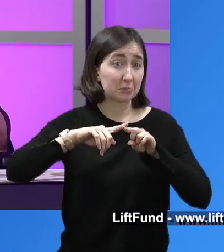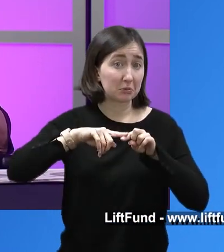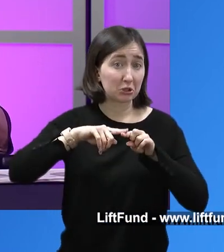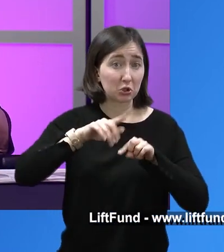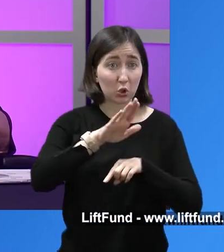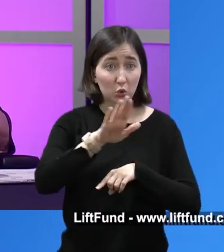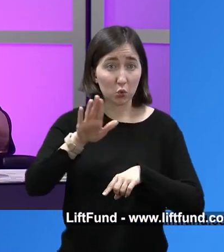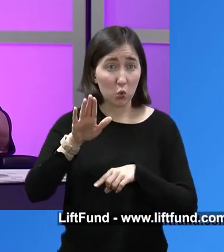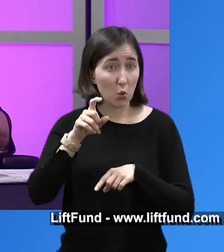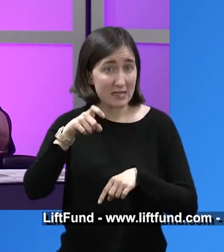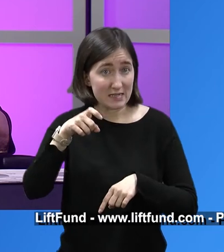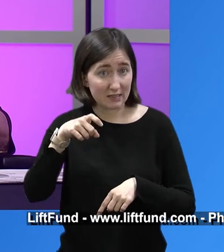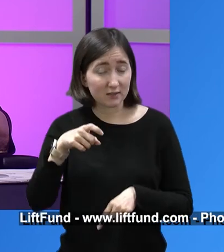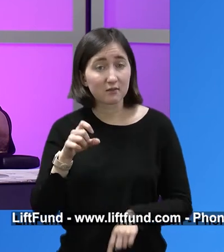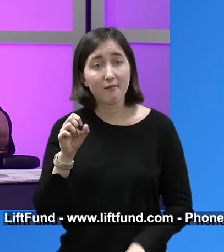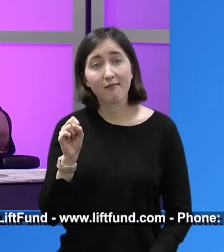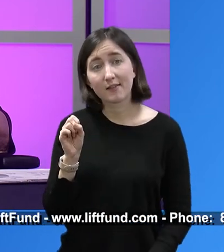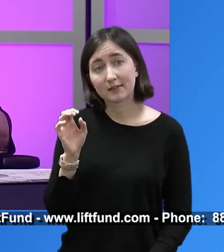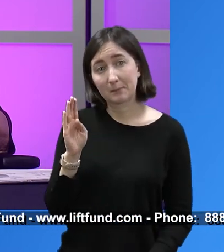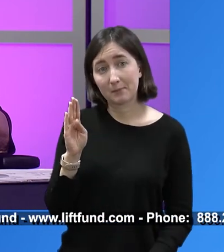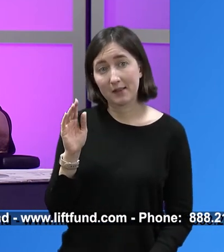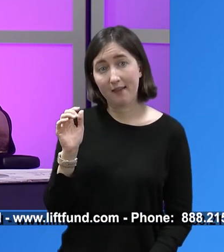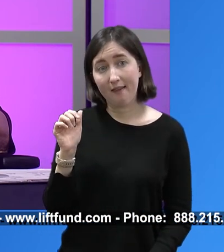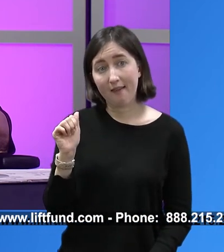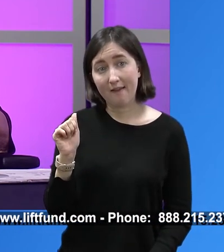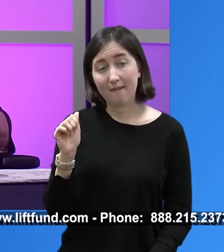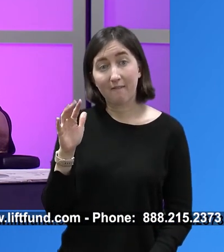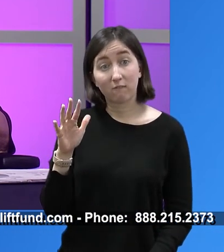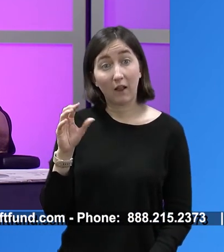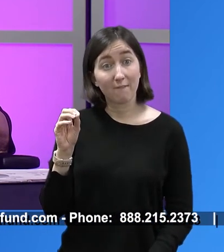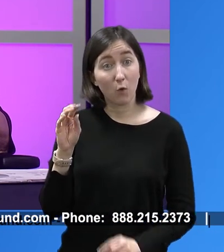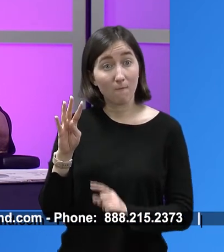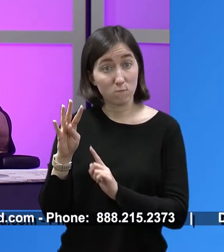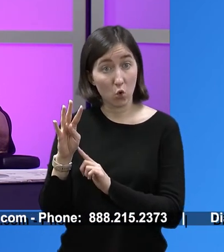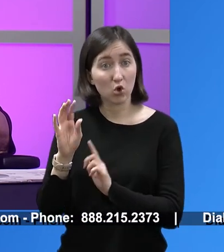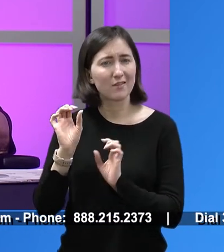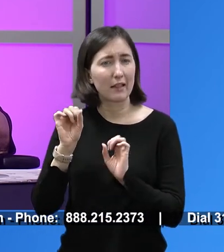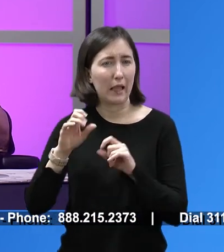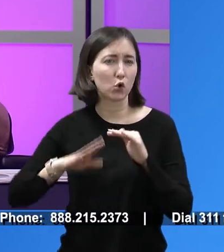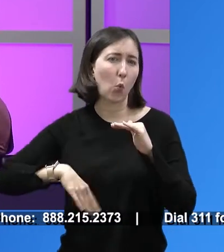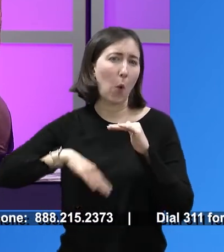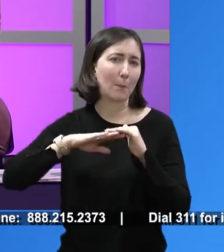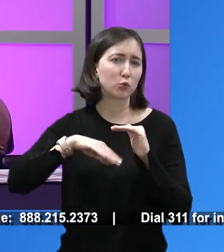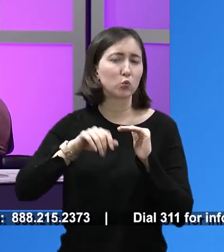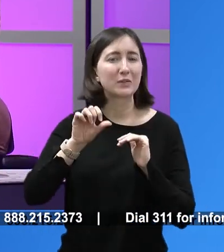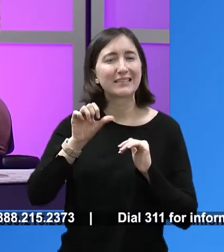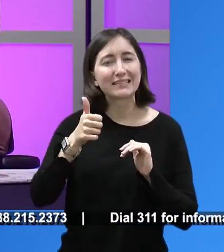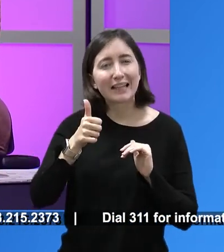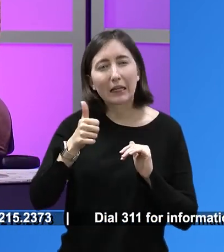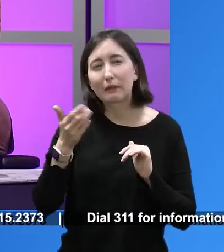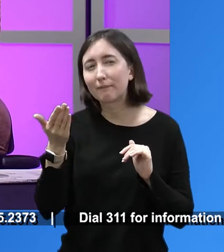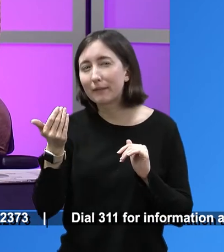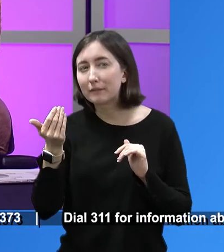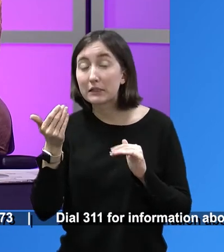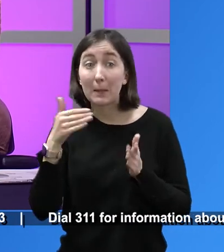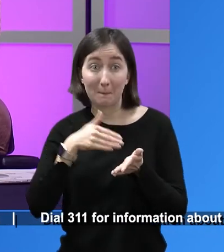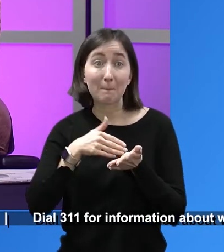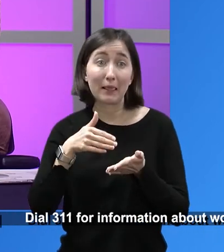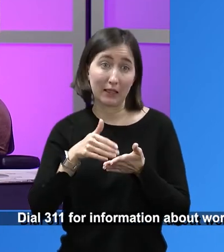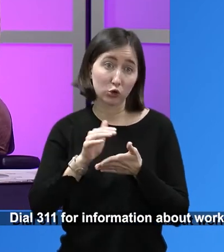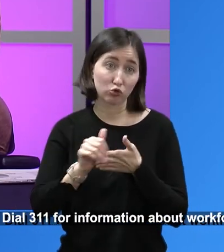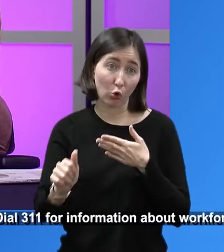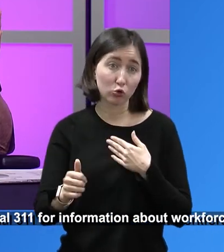needs. We also have the SBA 504 program, which can go up to, you know, $10, $15 million.